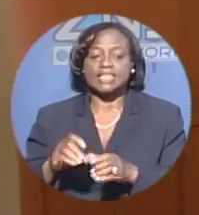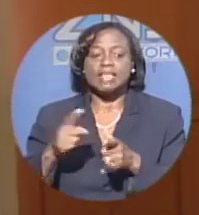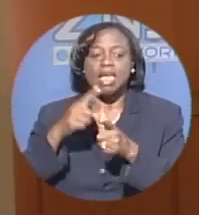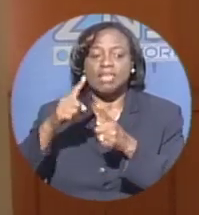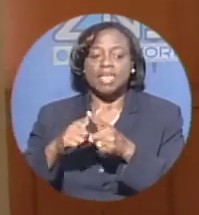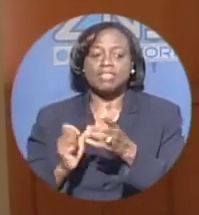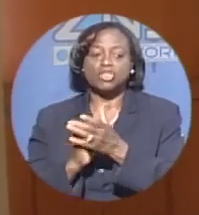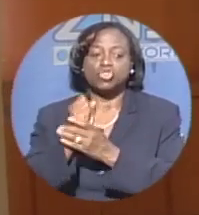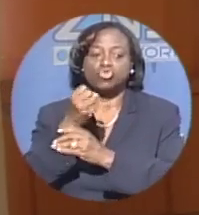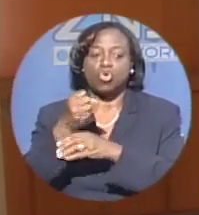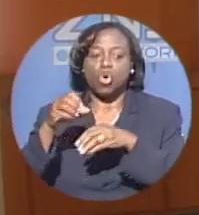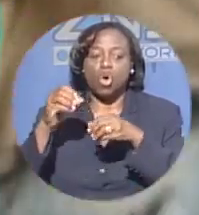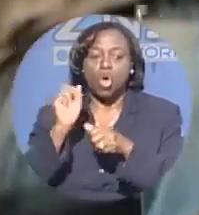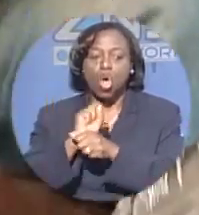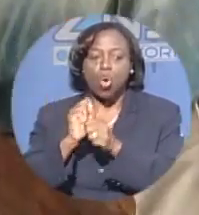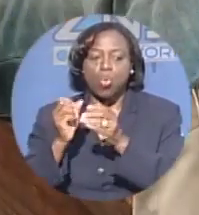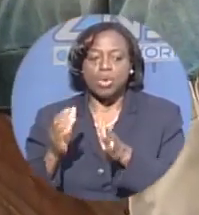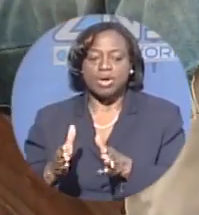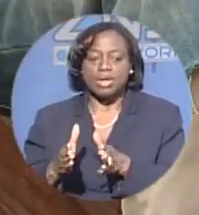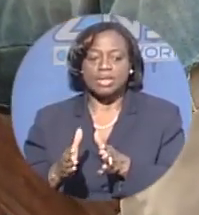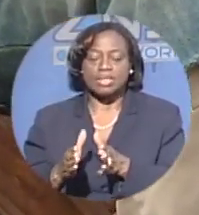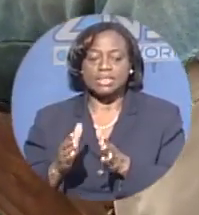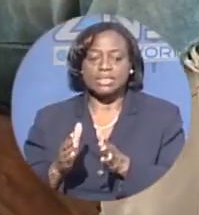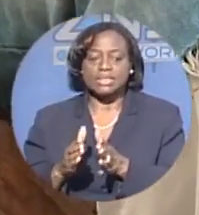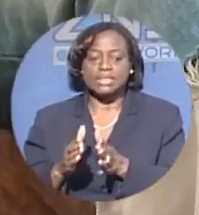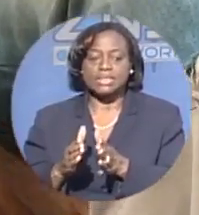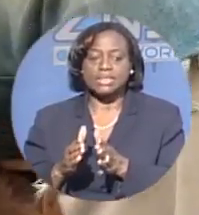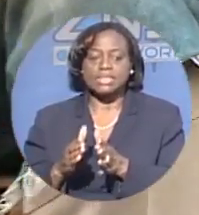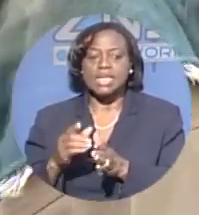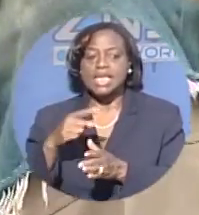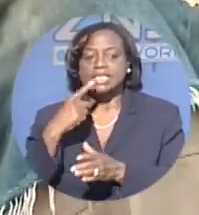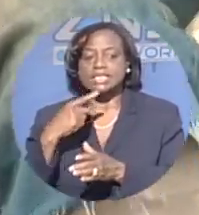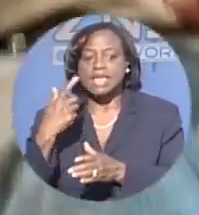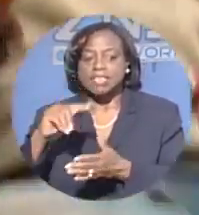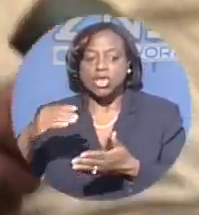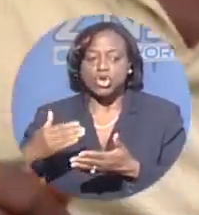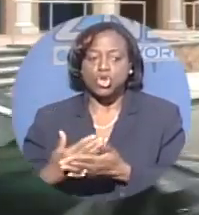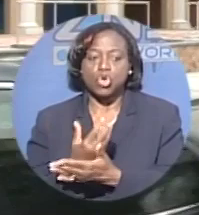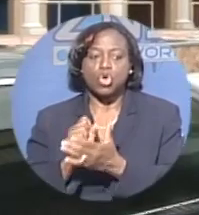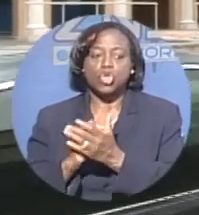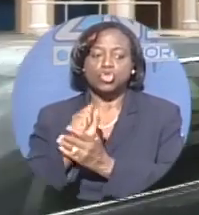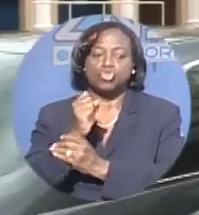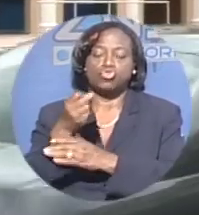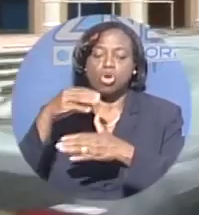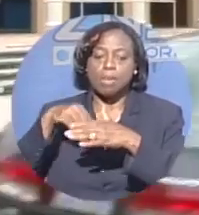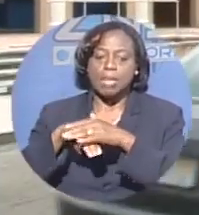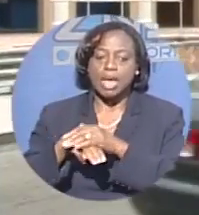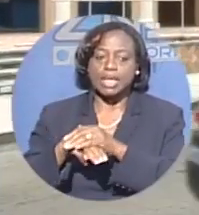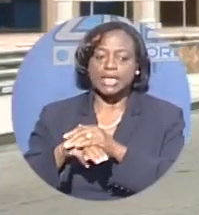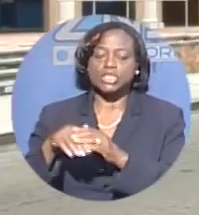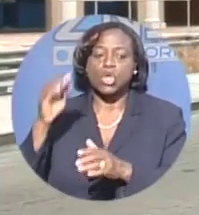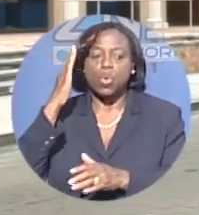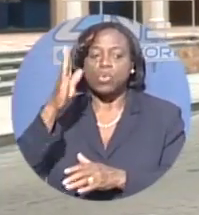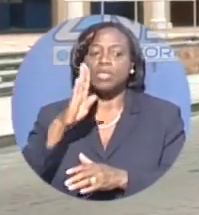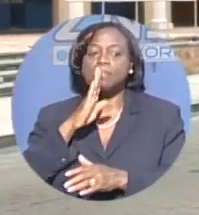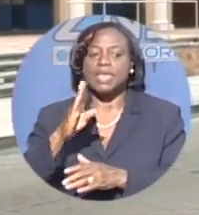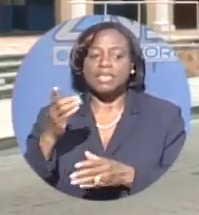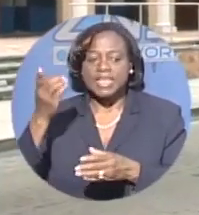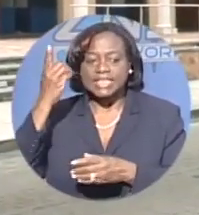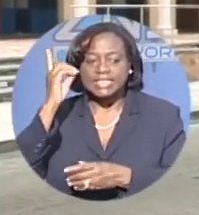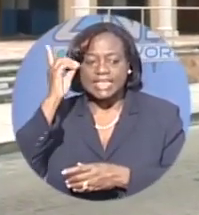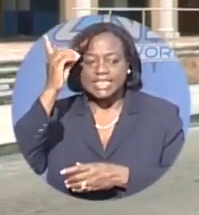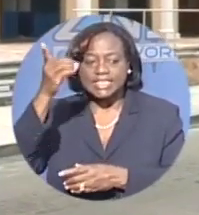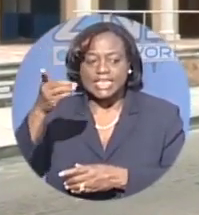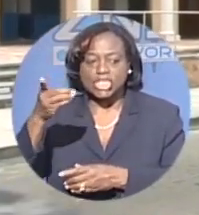Heberin and Ruth Higgs, along with Woodcarver James Roll, say the new straw market on Bay Street would be their destination of choice.